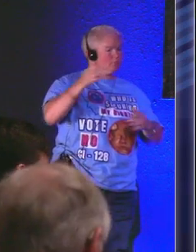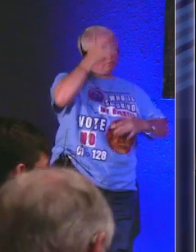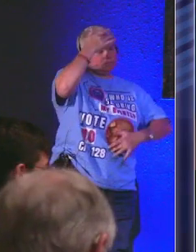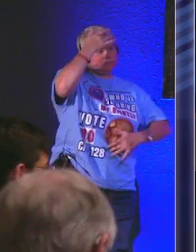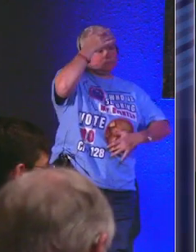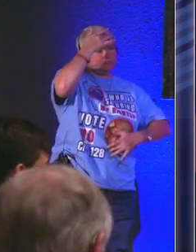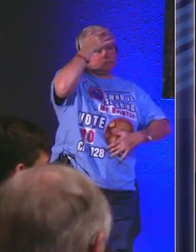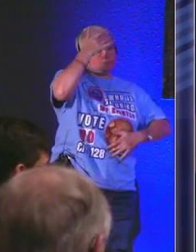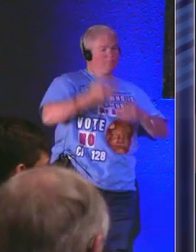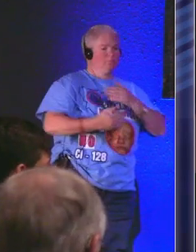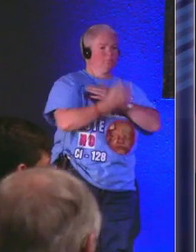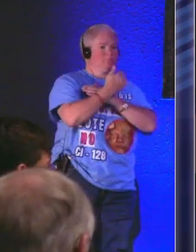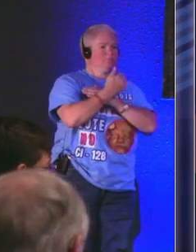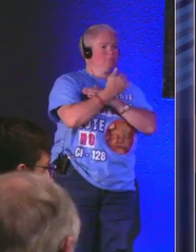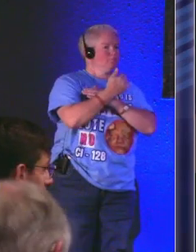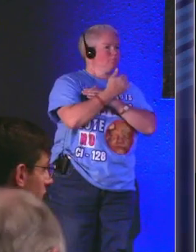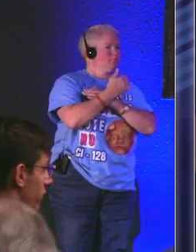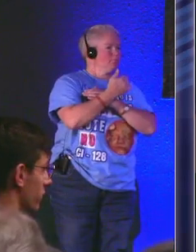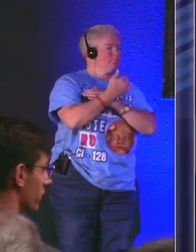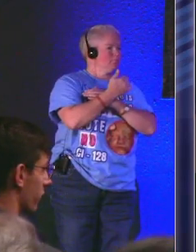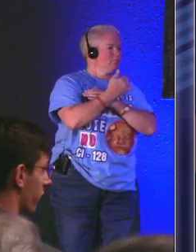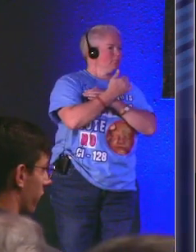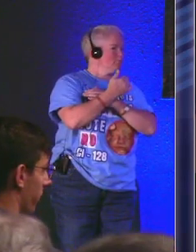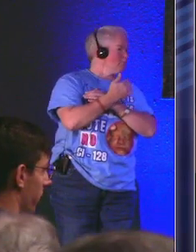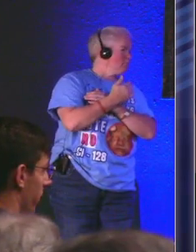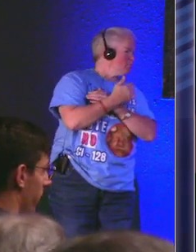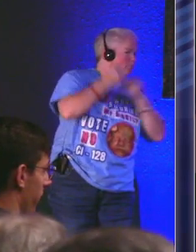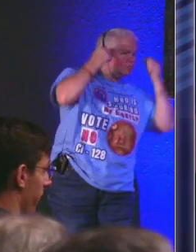got here she's uh